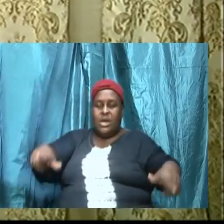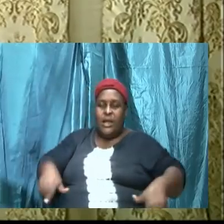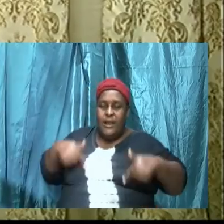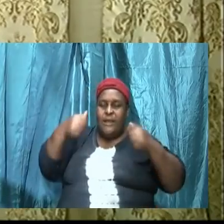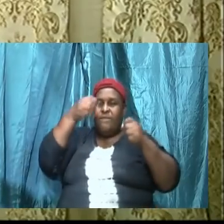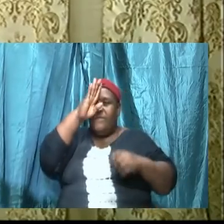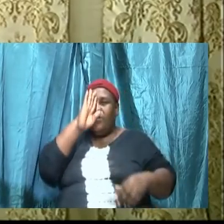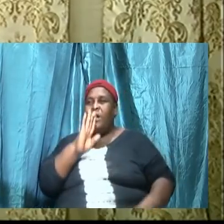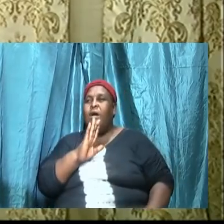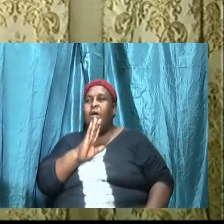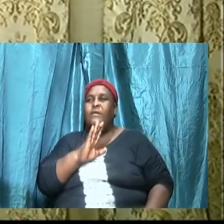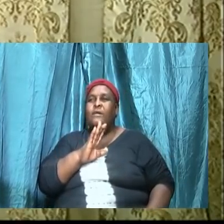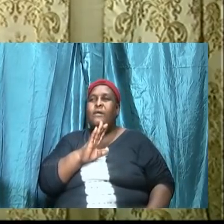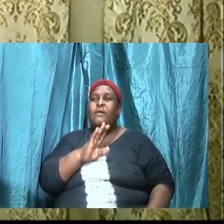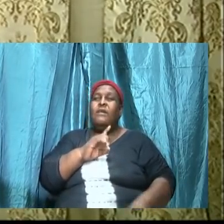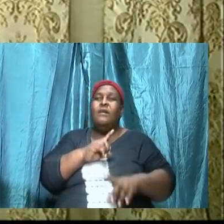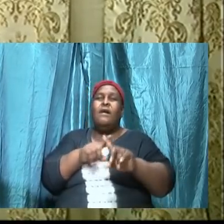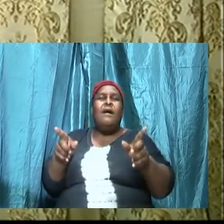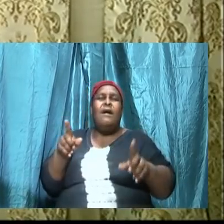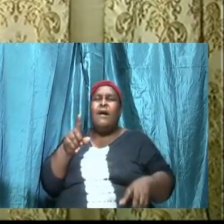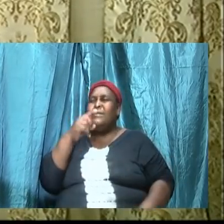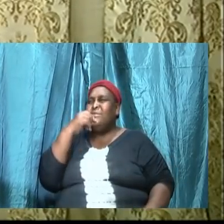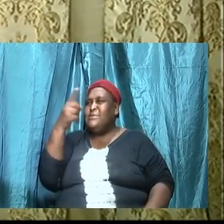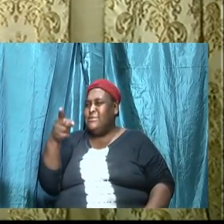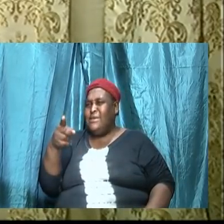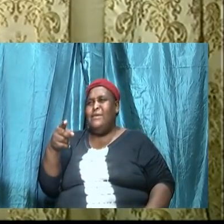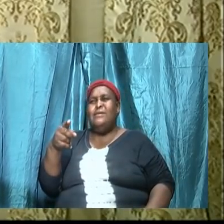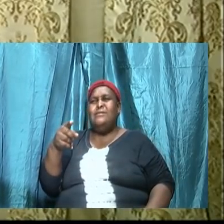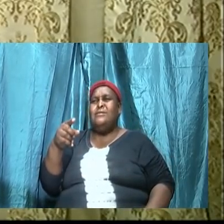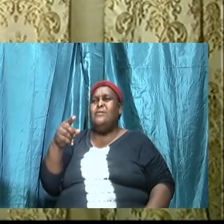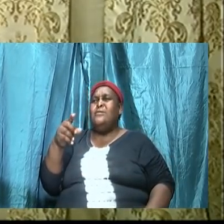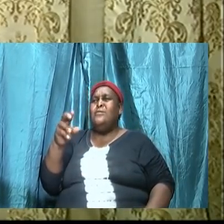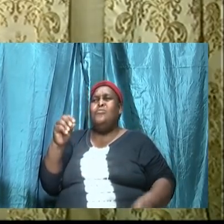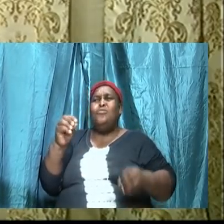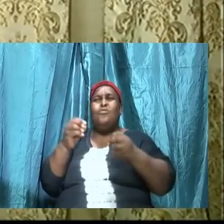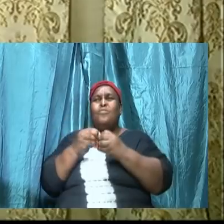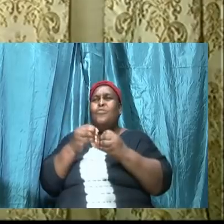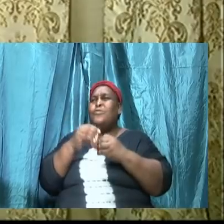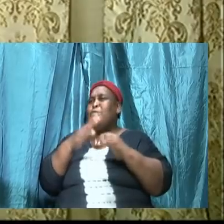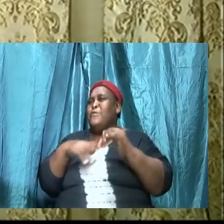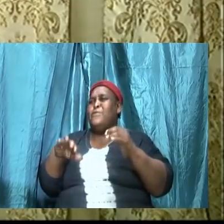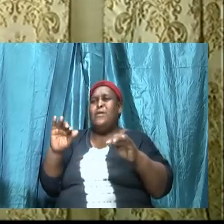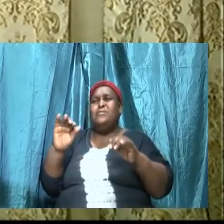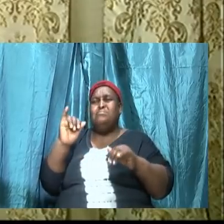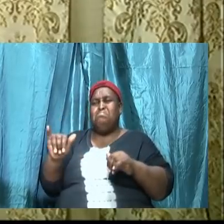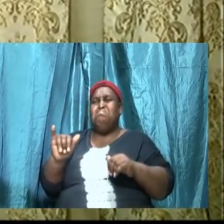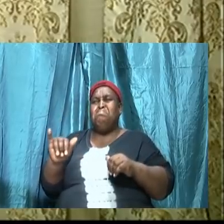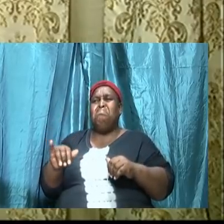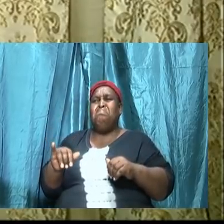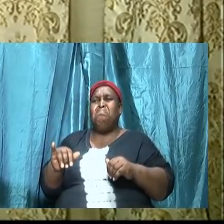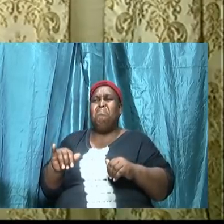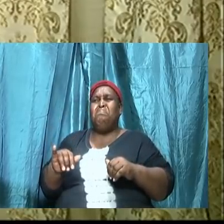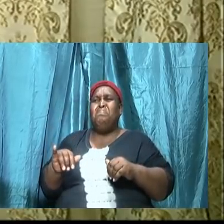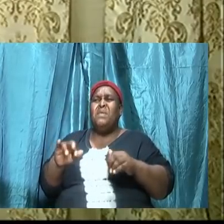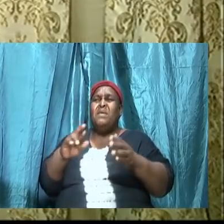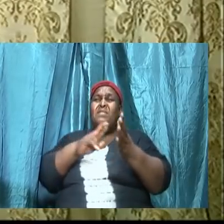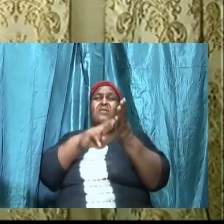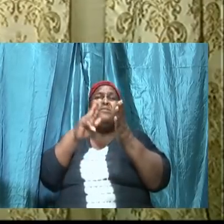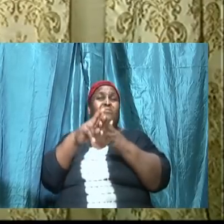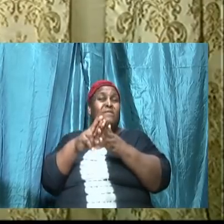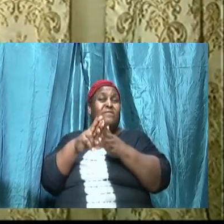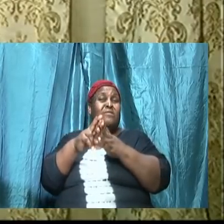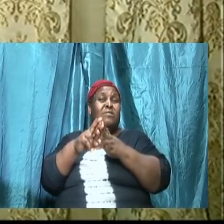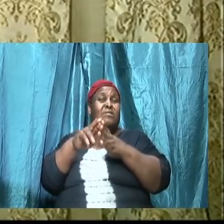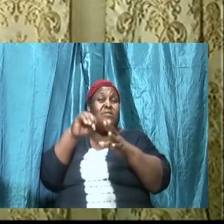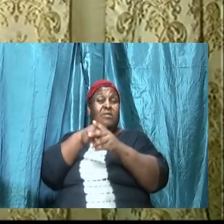overemphasized. We also referenced a scripture in the book of Numbers